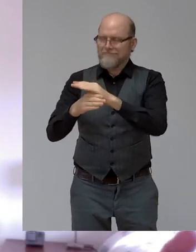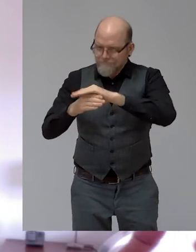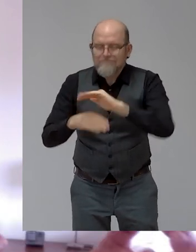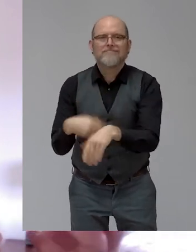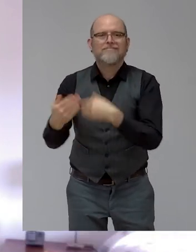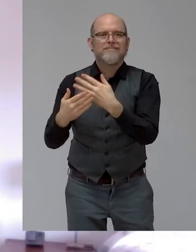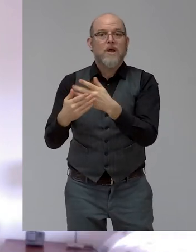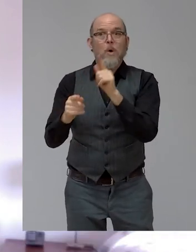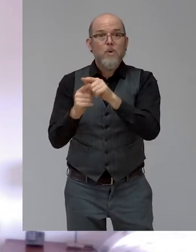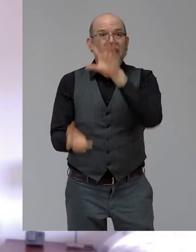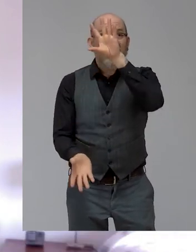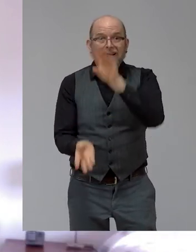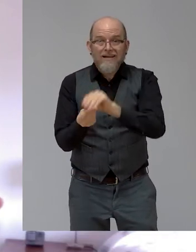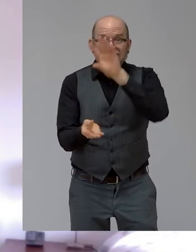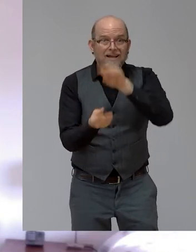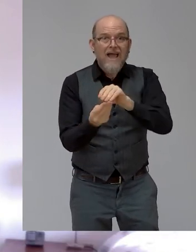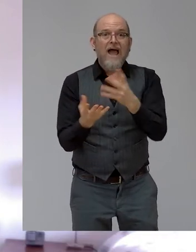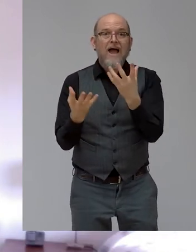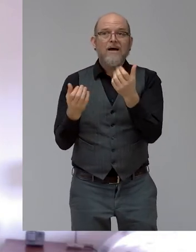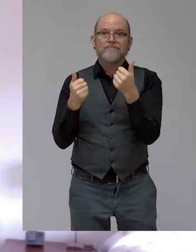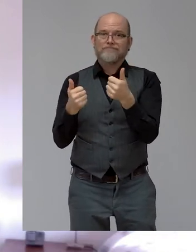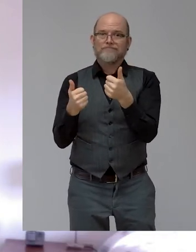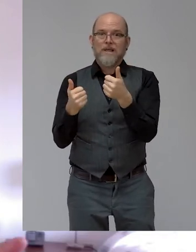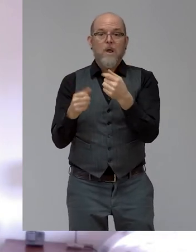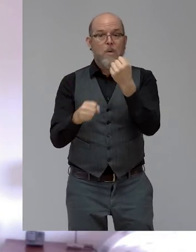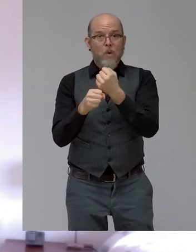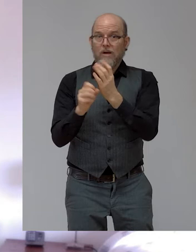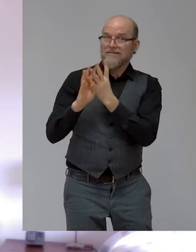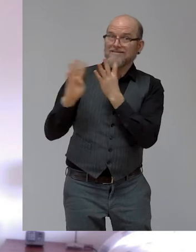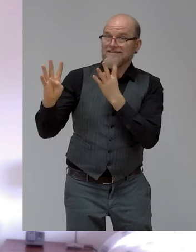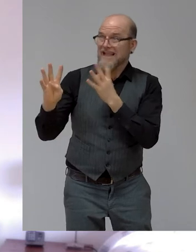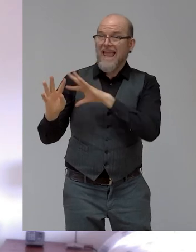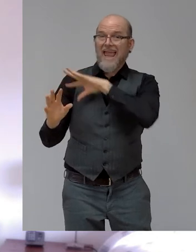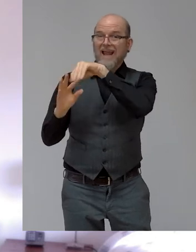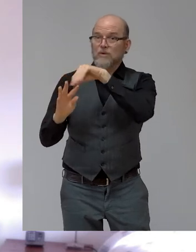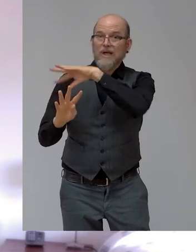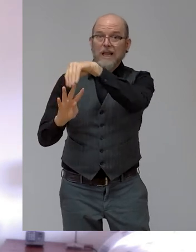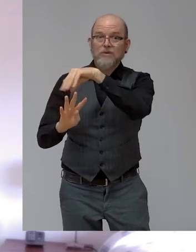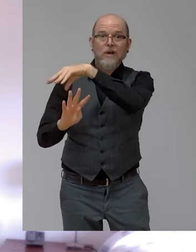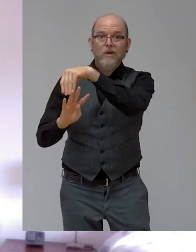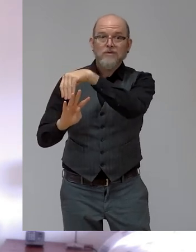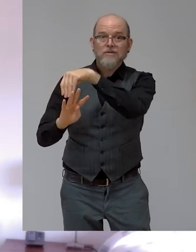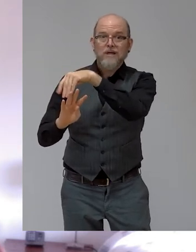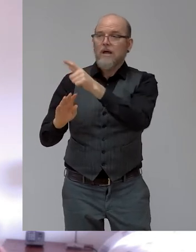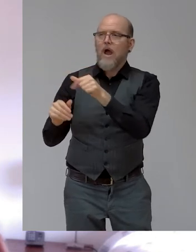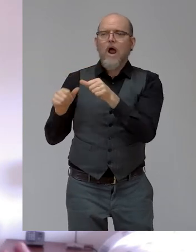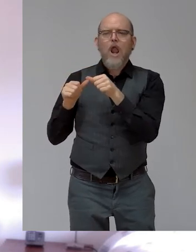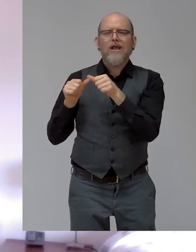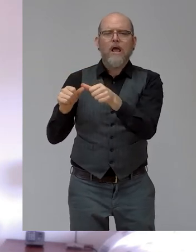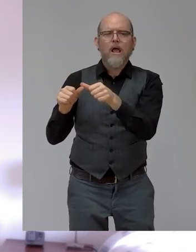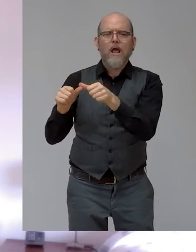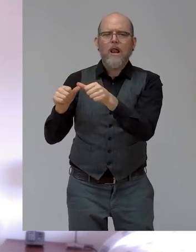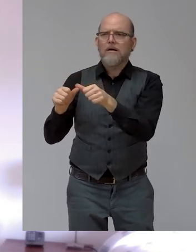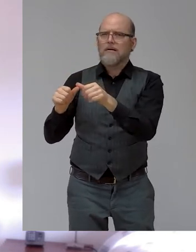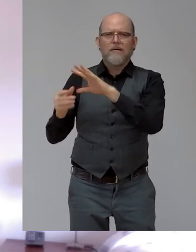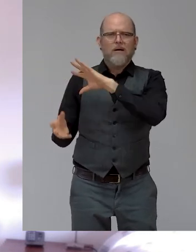employee inclusion, you get employee loyalty, you get discretionary effort, and better results. Now tell me, what